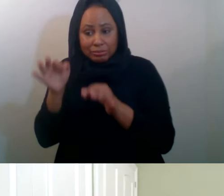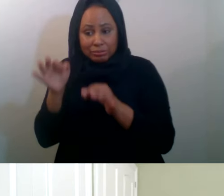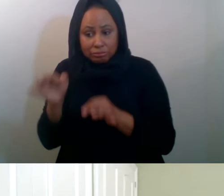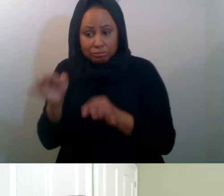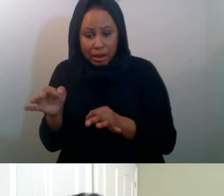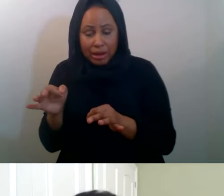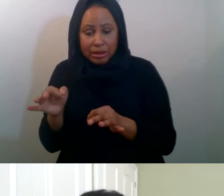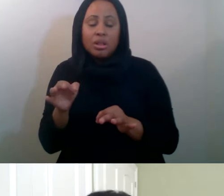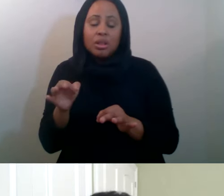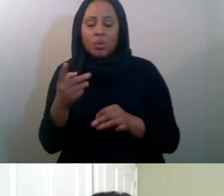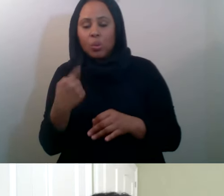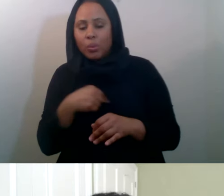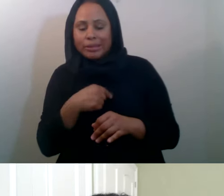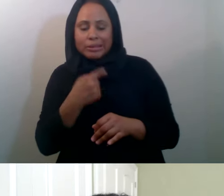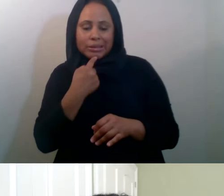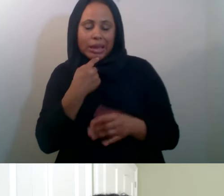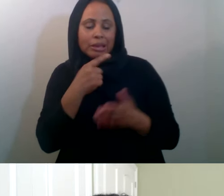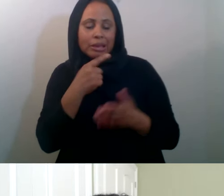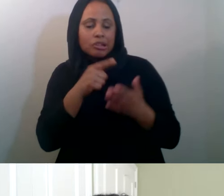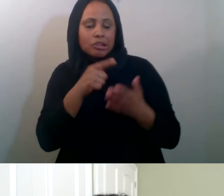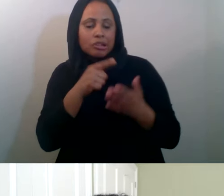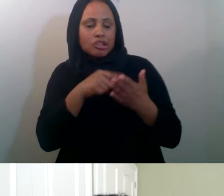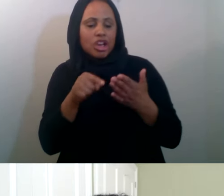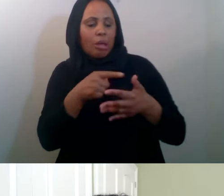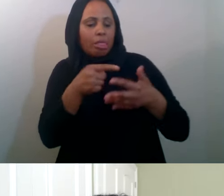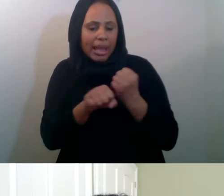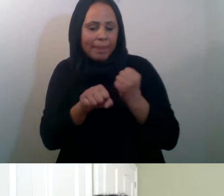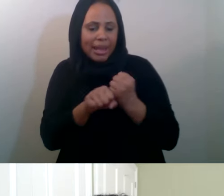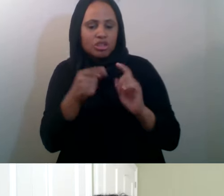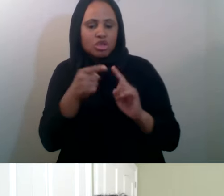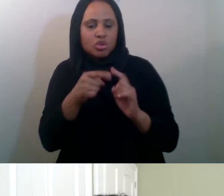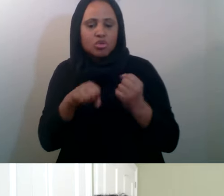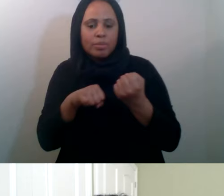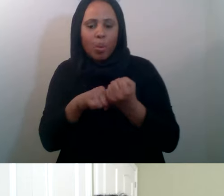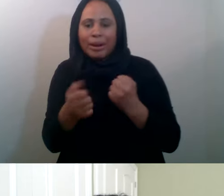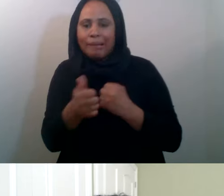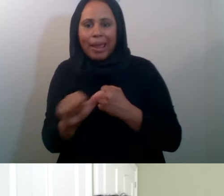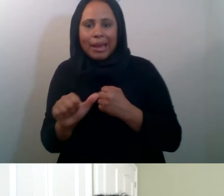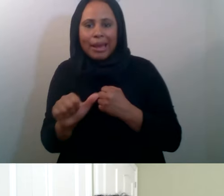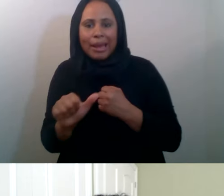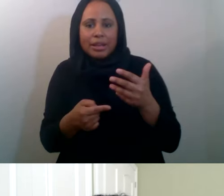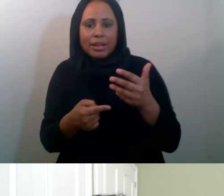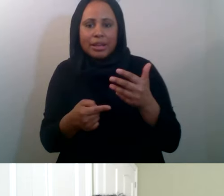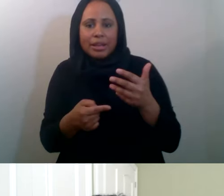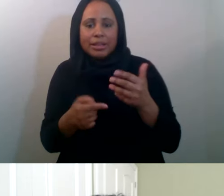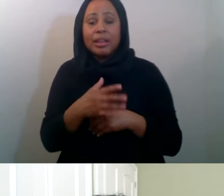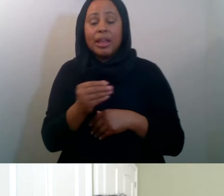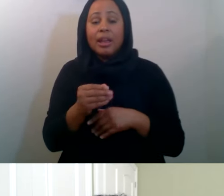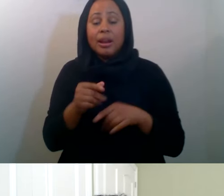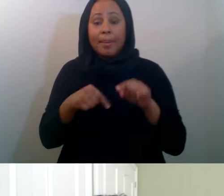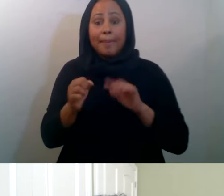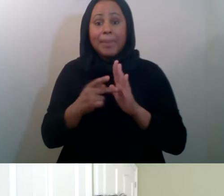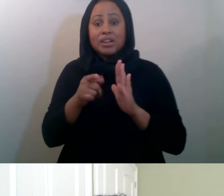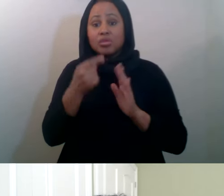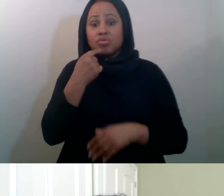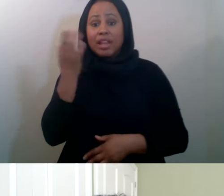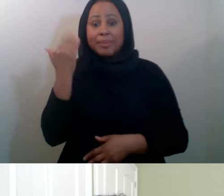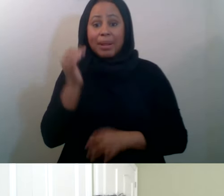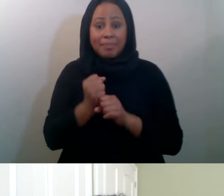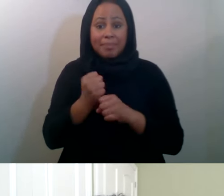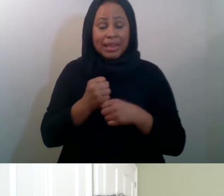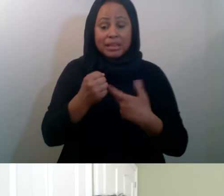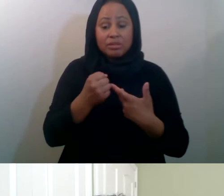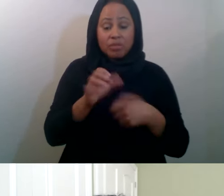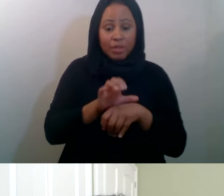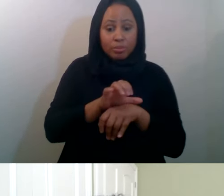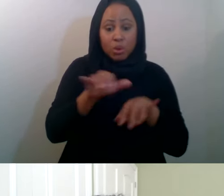uh, these, uh, campaigns here, uh, to be able to support any of them and kind of going back to what you said, Emmett, about making it, you know, electronic, making it fun,